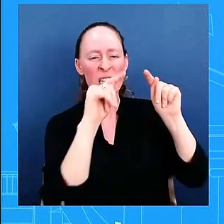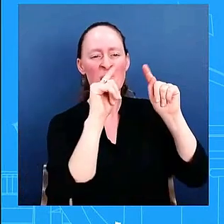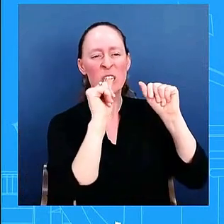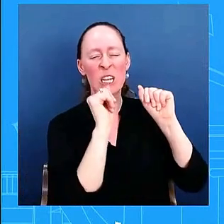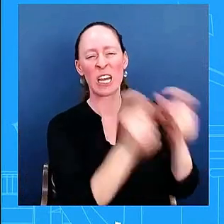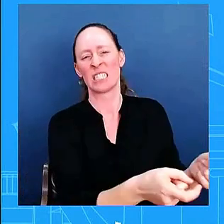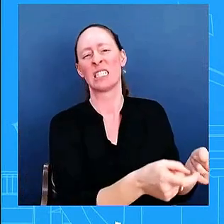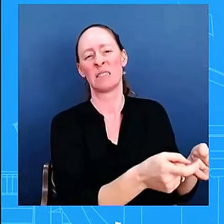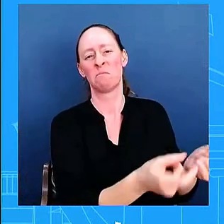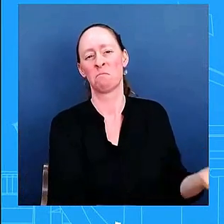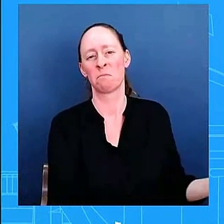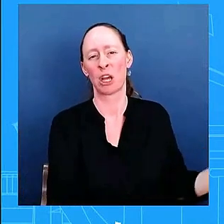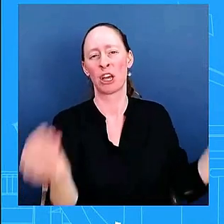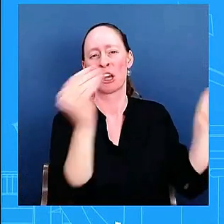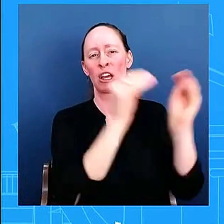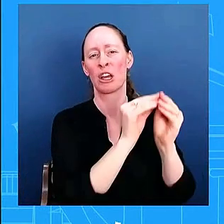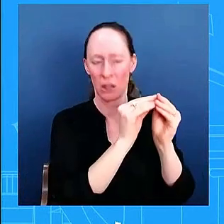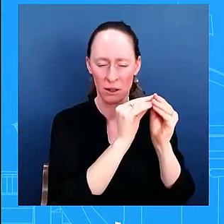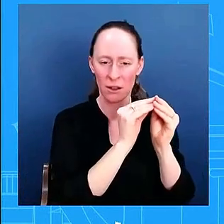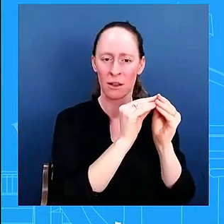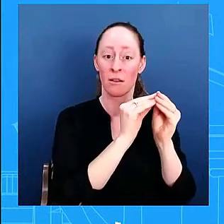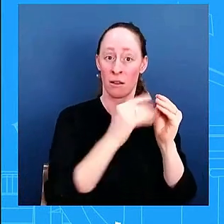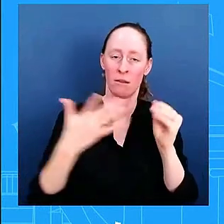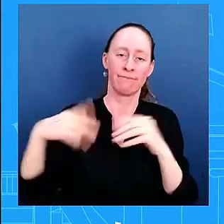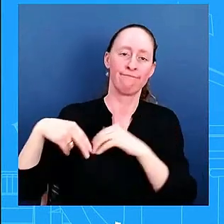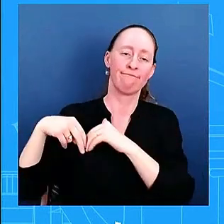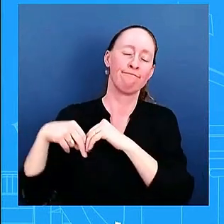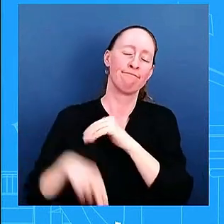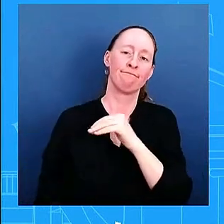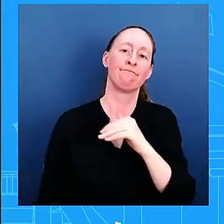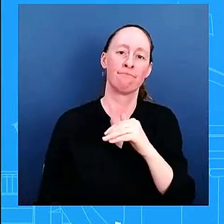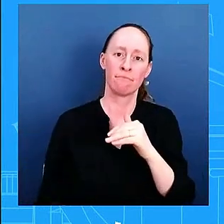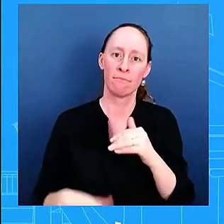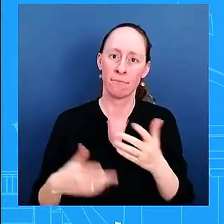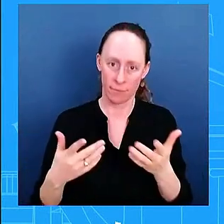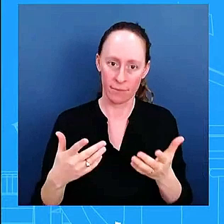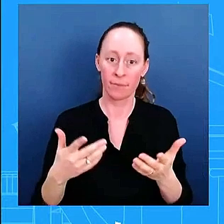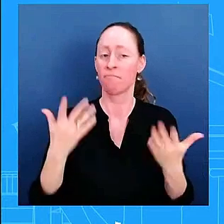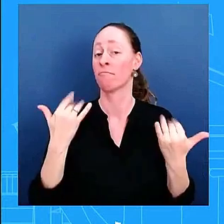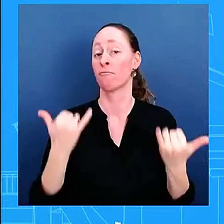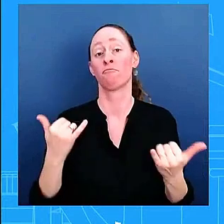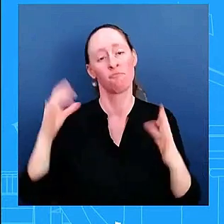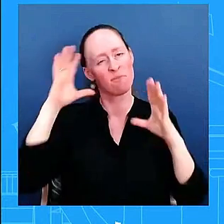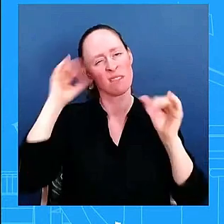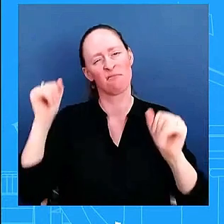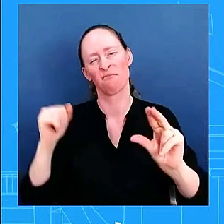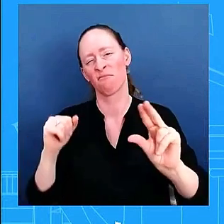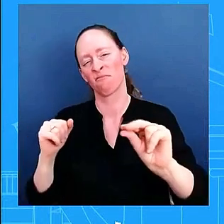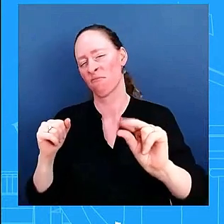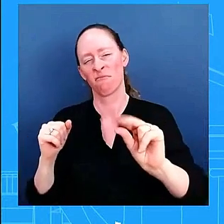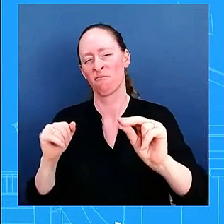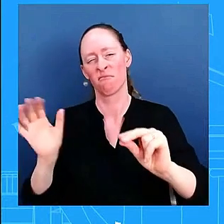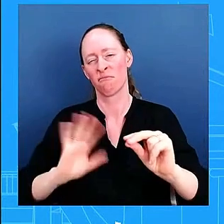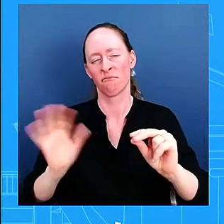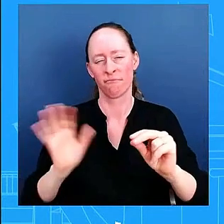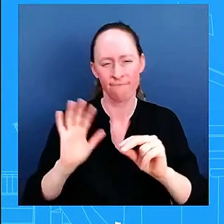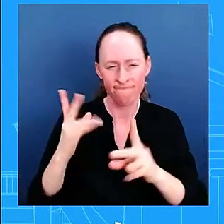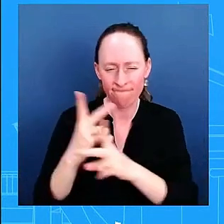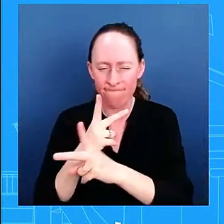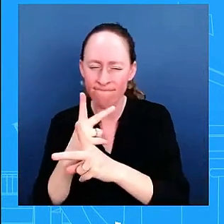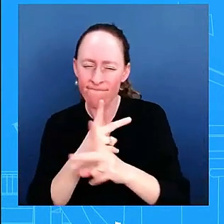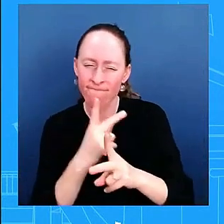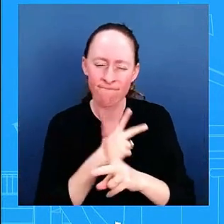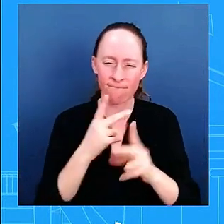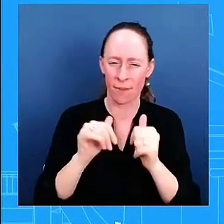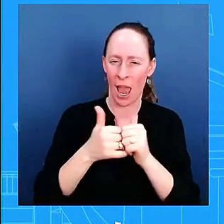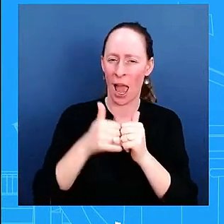this deficit and so the president has done the work and will continue to do the work uh to try and deal with um uh with